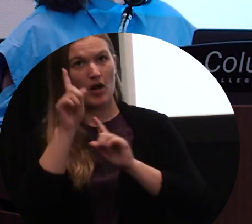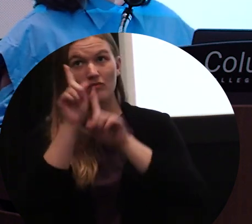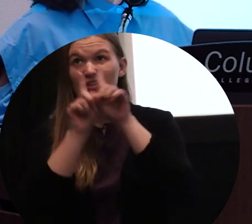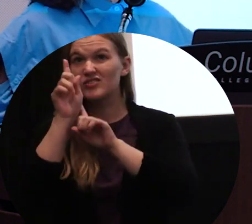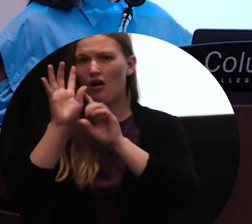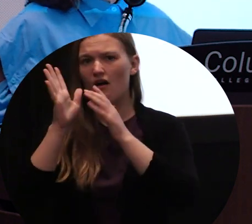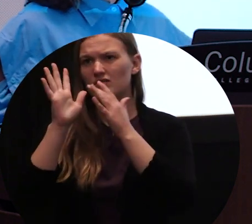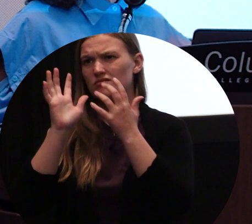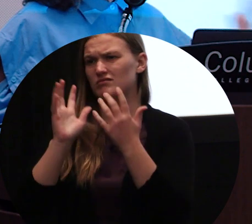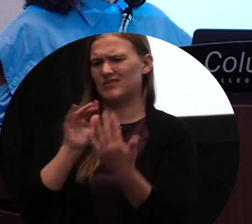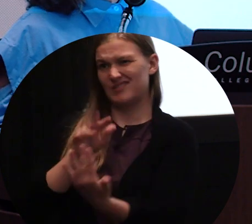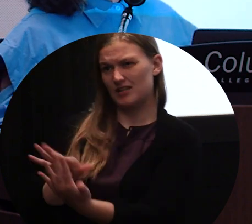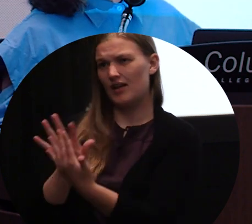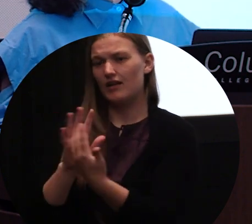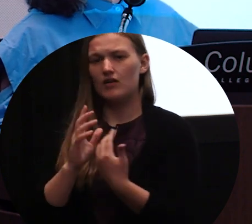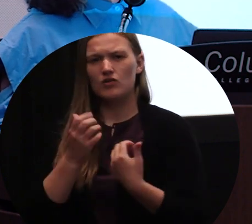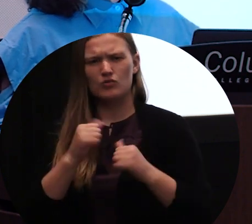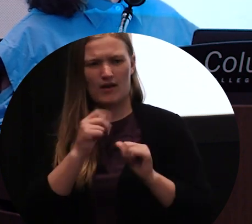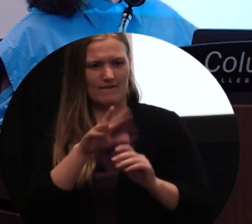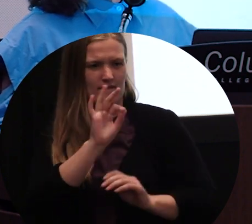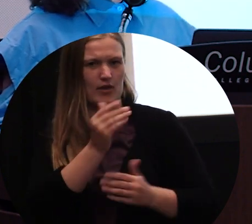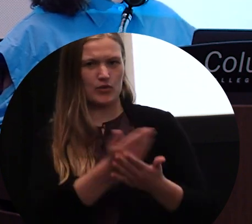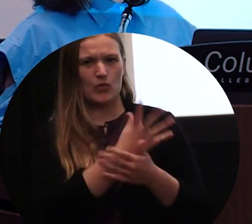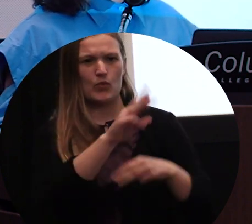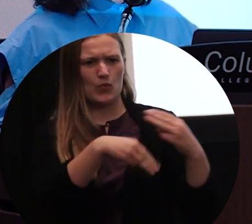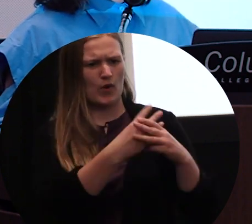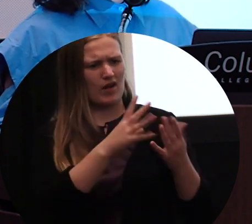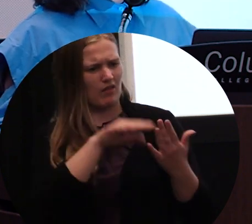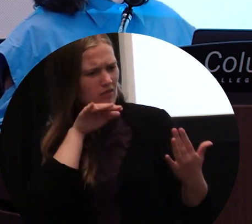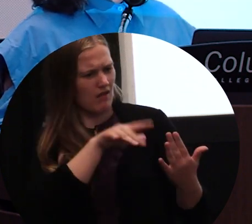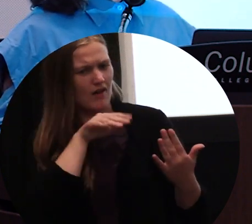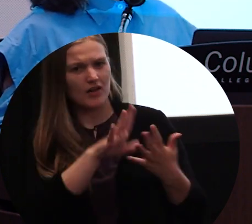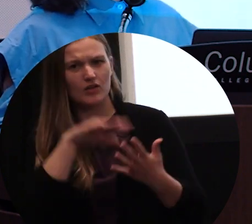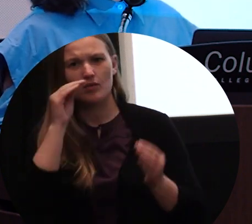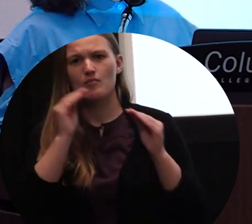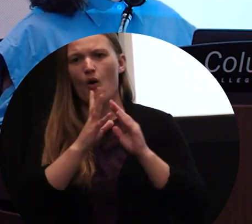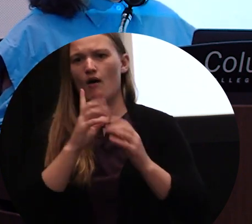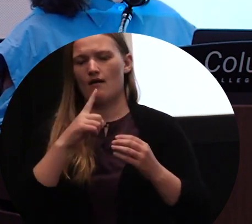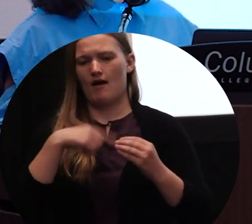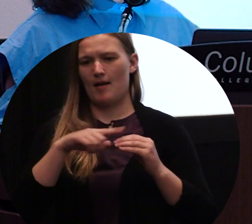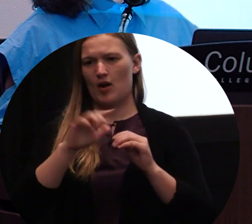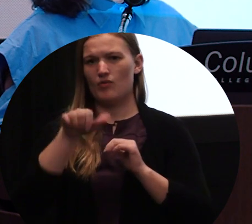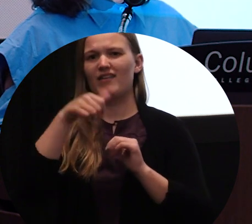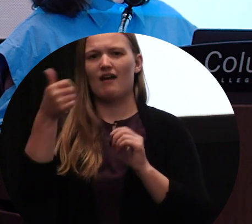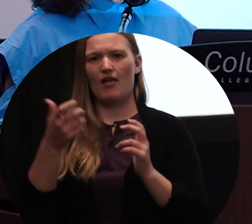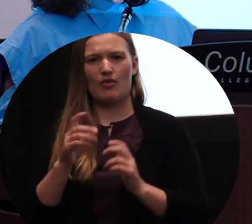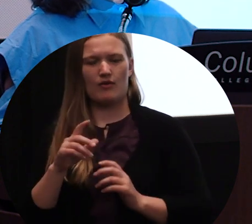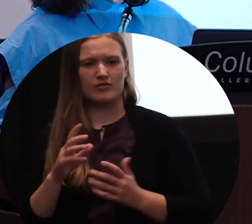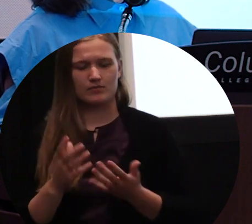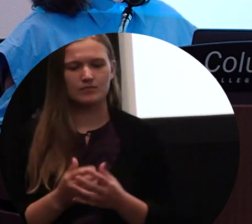to understand another world. And so I'm very interested in, in that idea. And